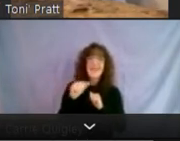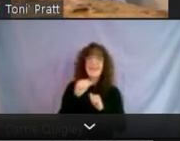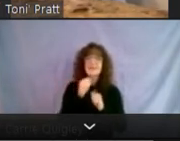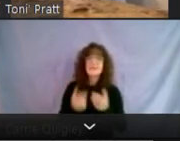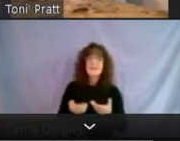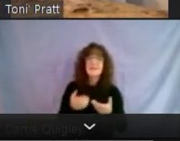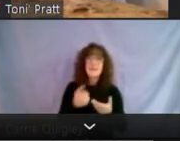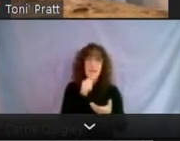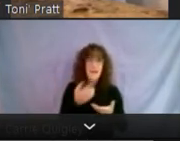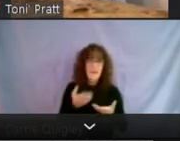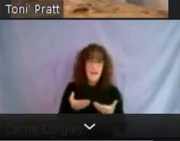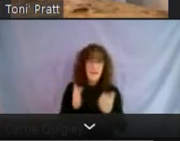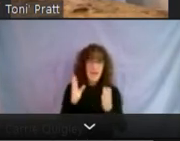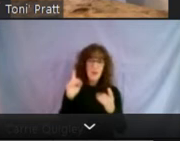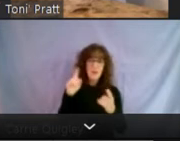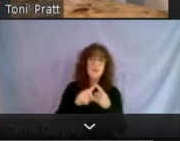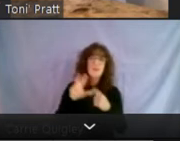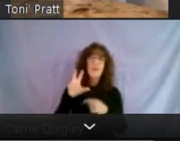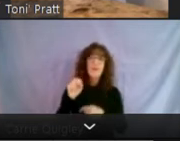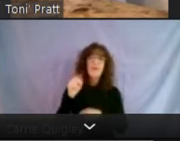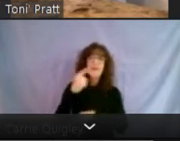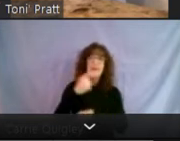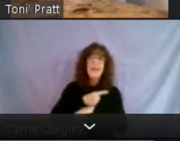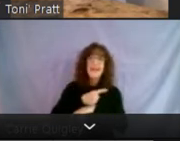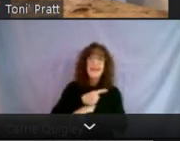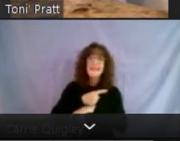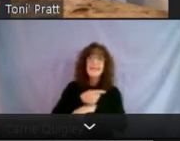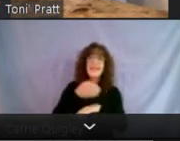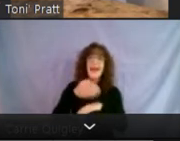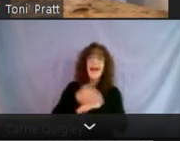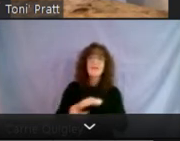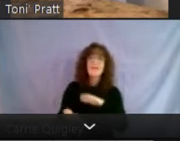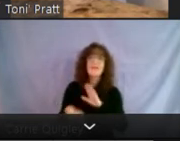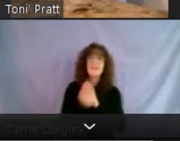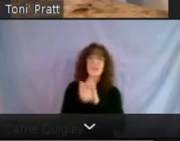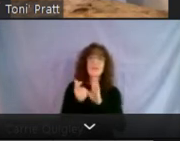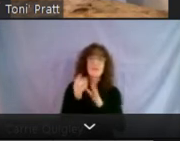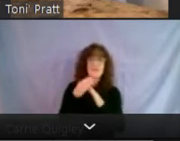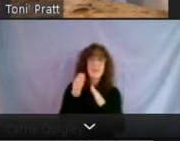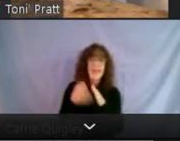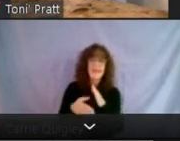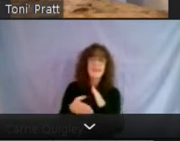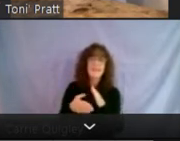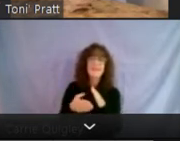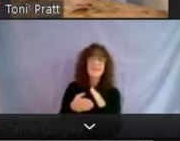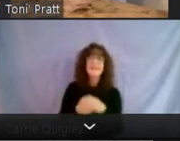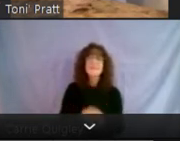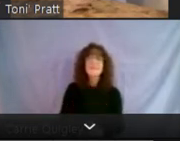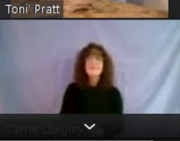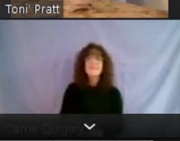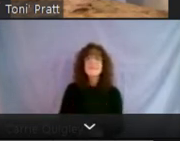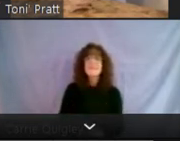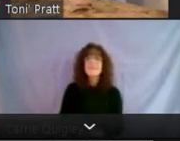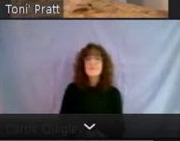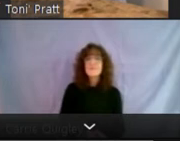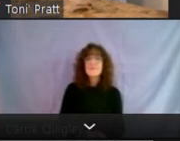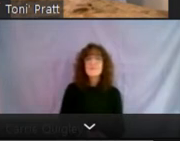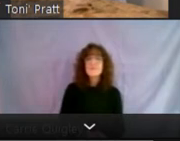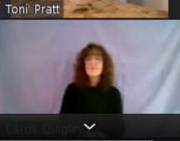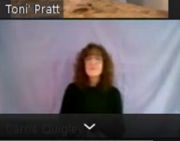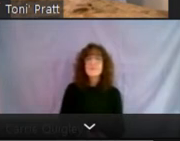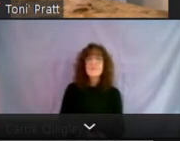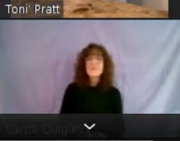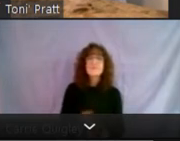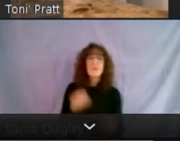until, uh, 30 days after the moratorium period. Um, now for